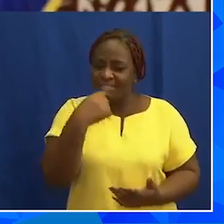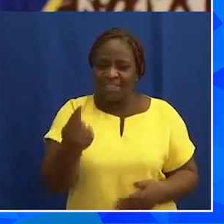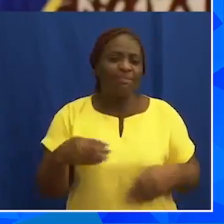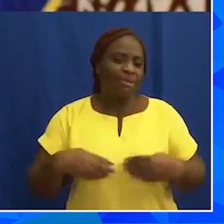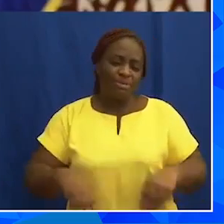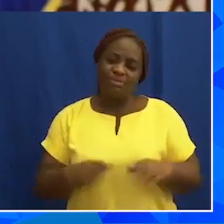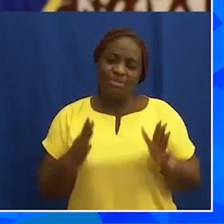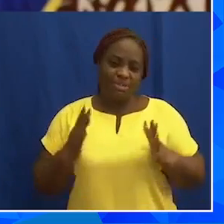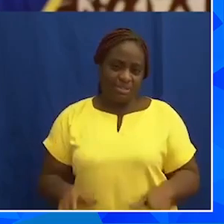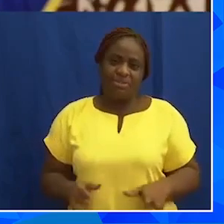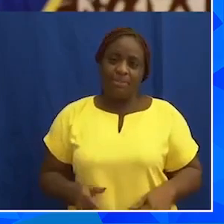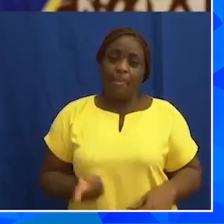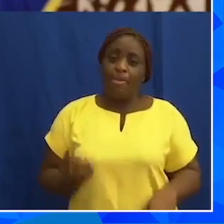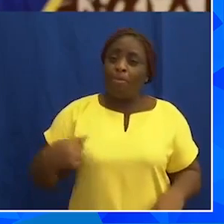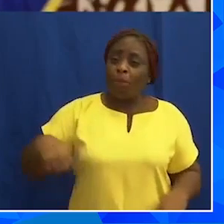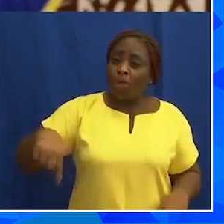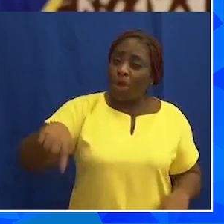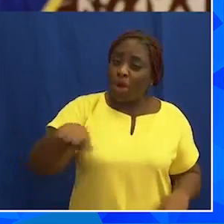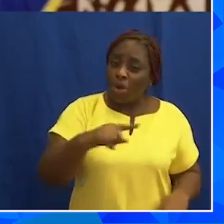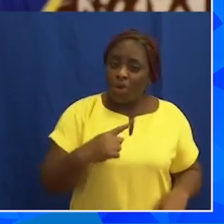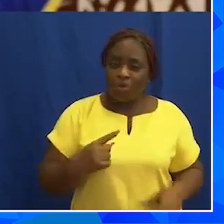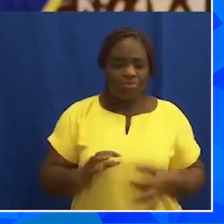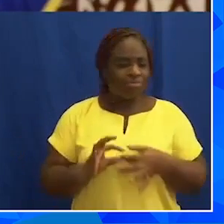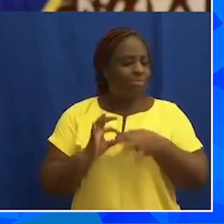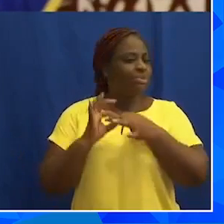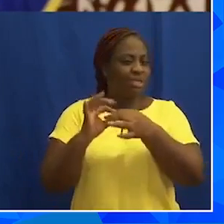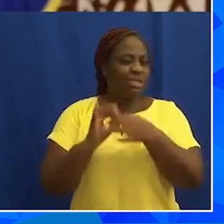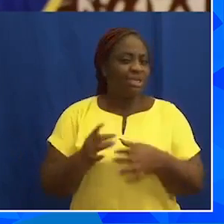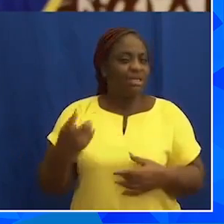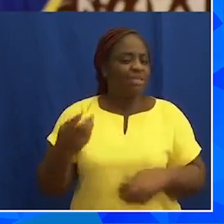we are all in this together.